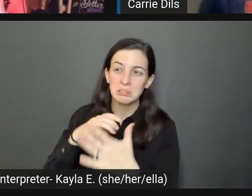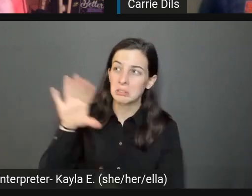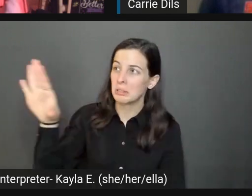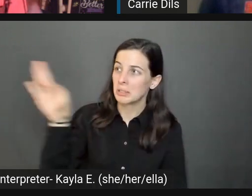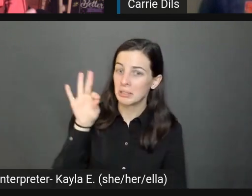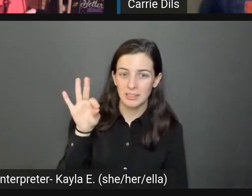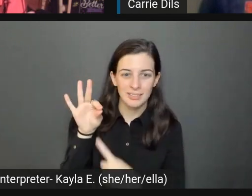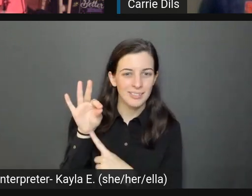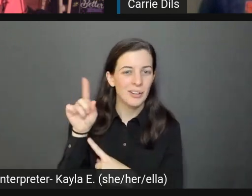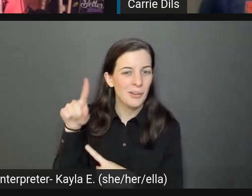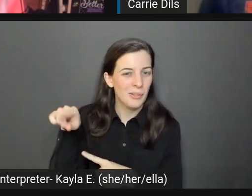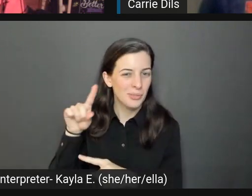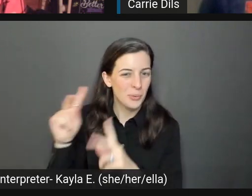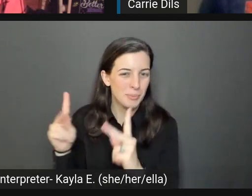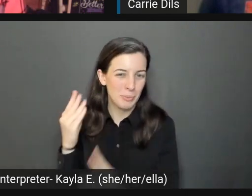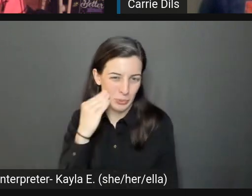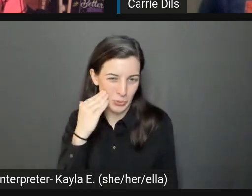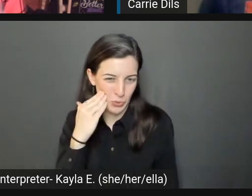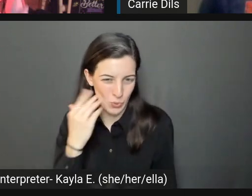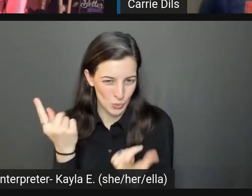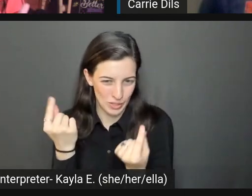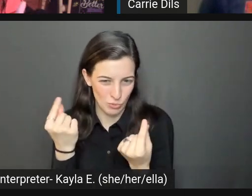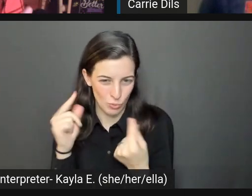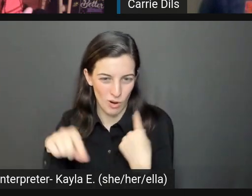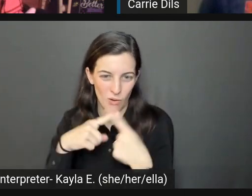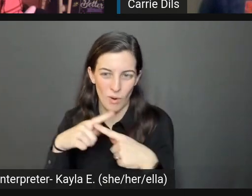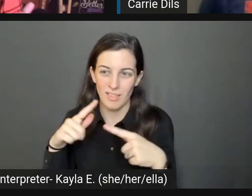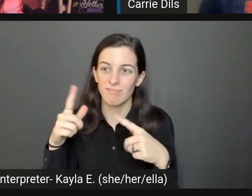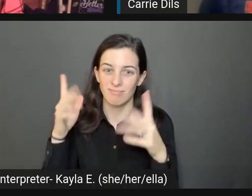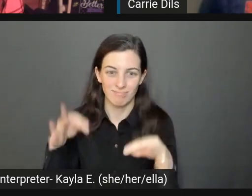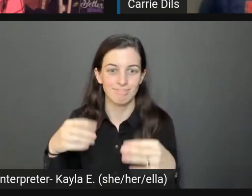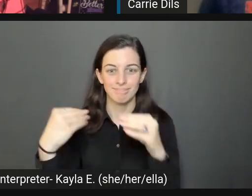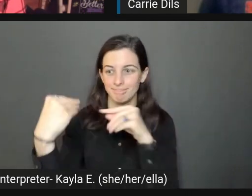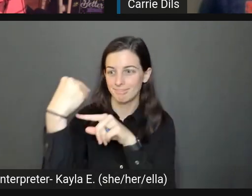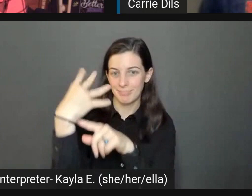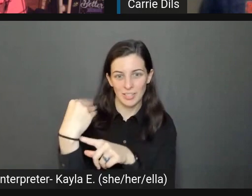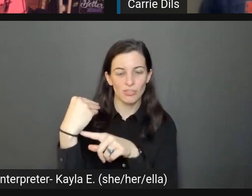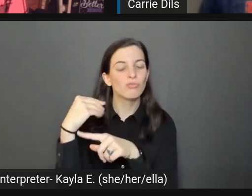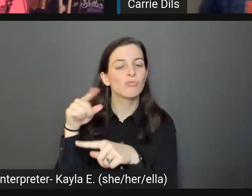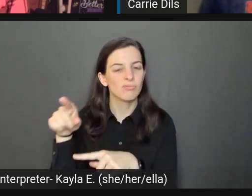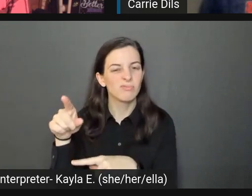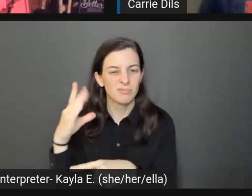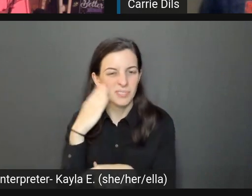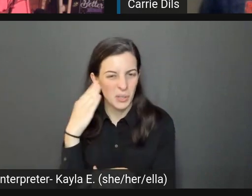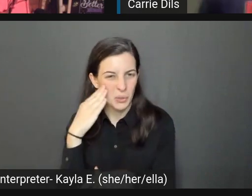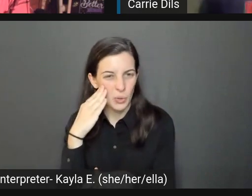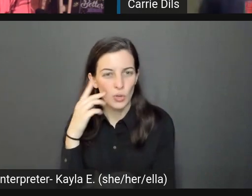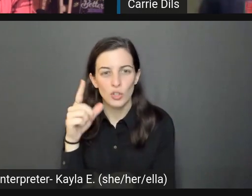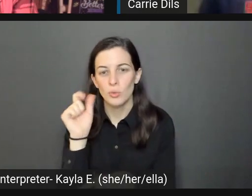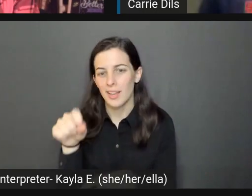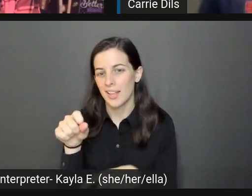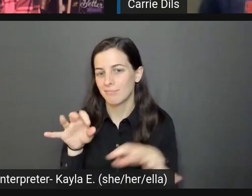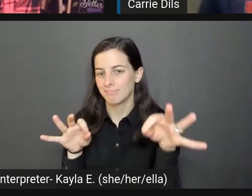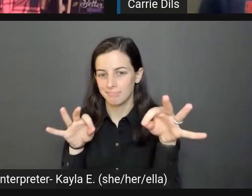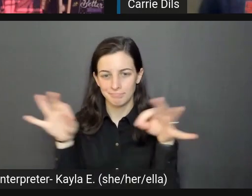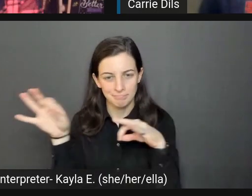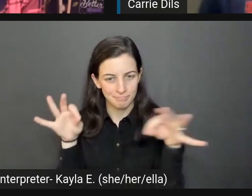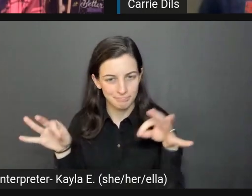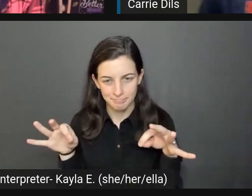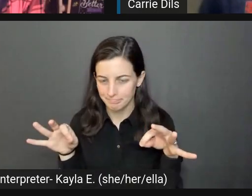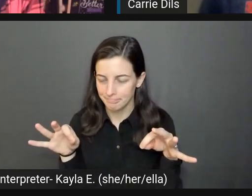whatever is important to what's going on. You can do the, you can,